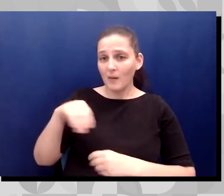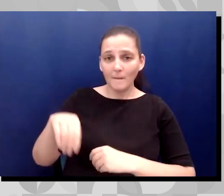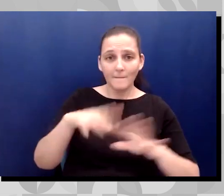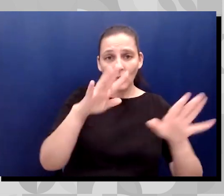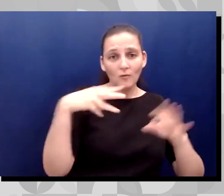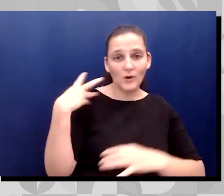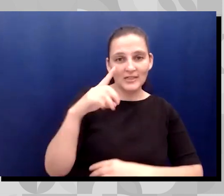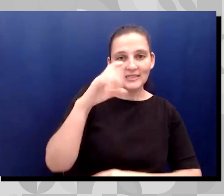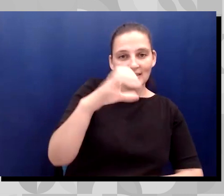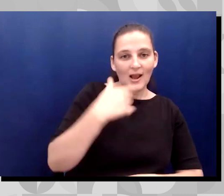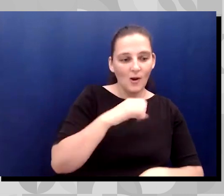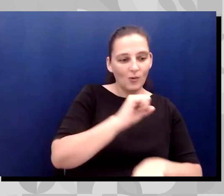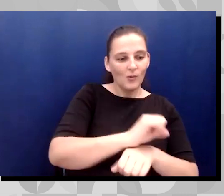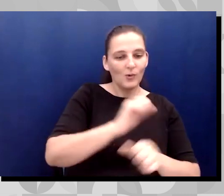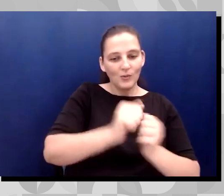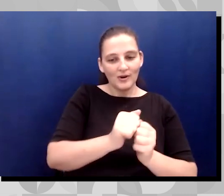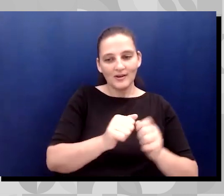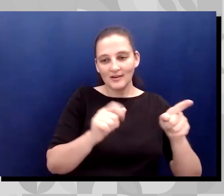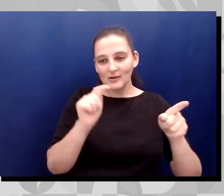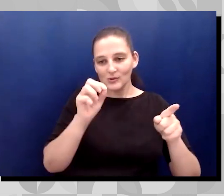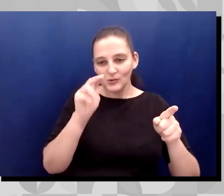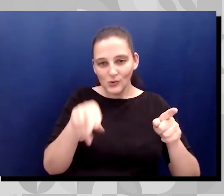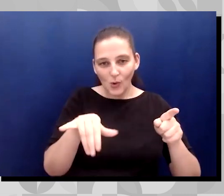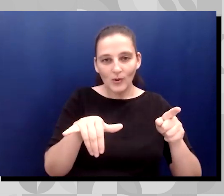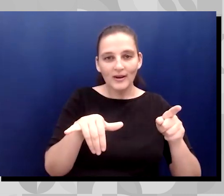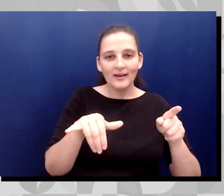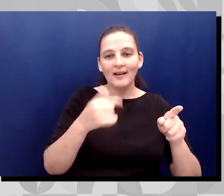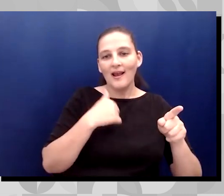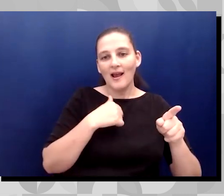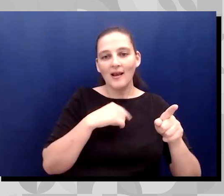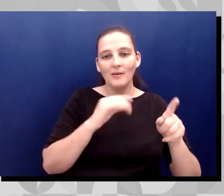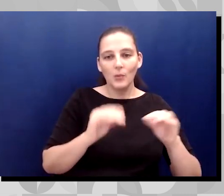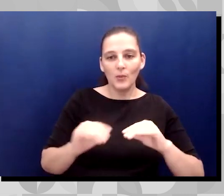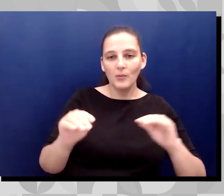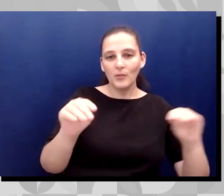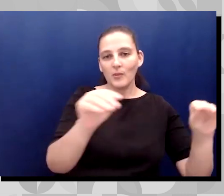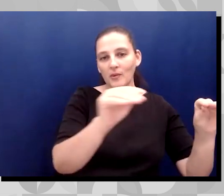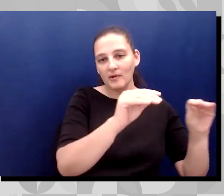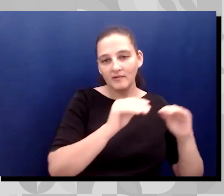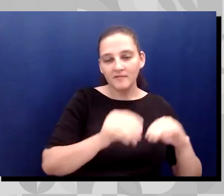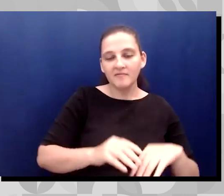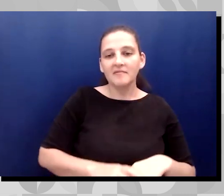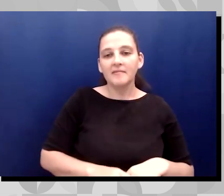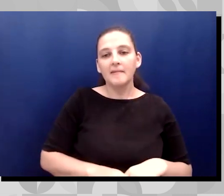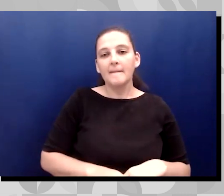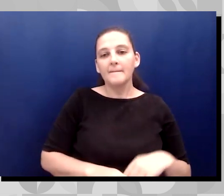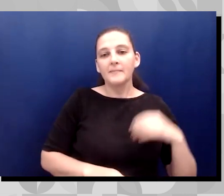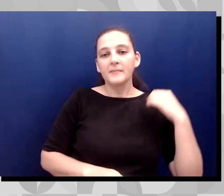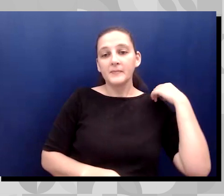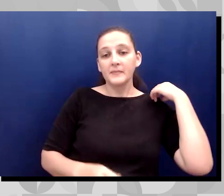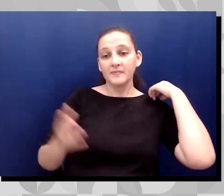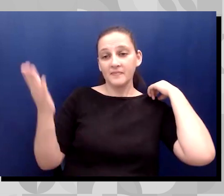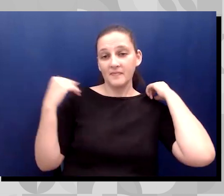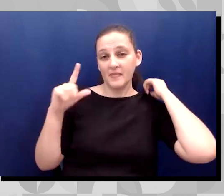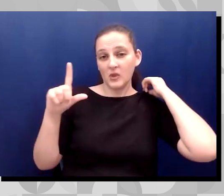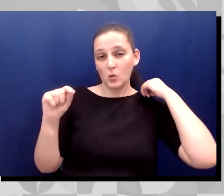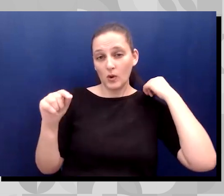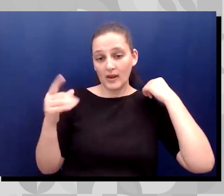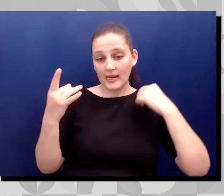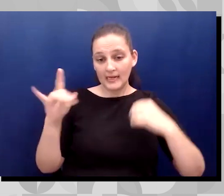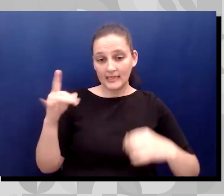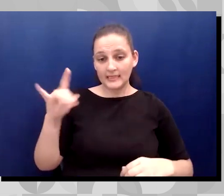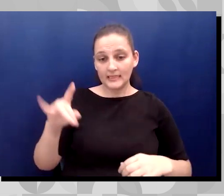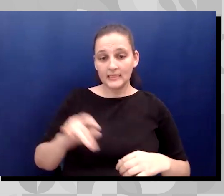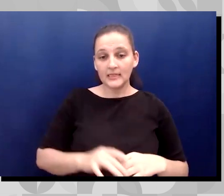moved around quite a bit. And in 2018, I had just